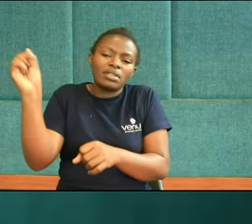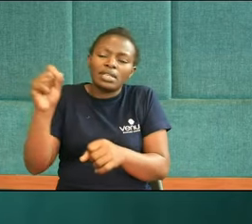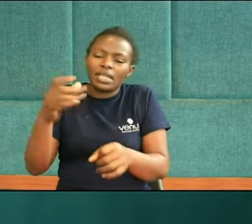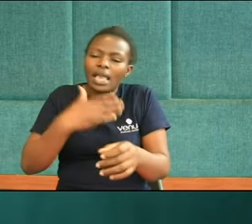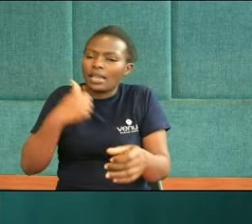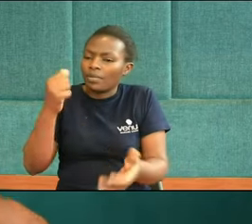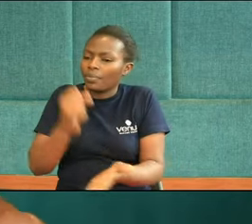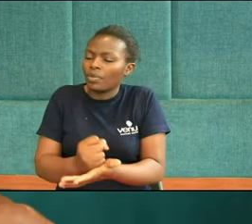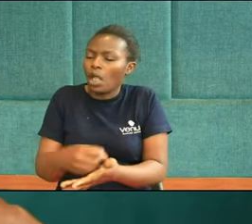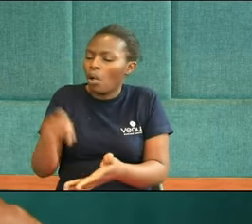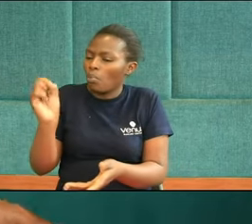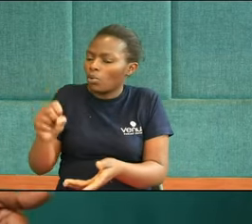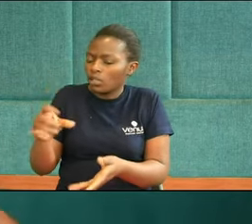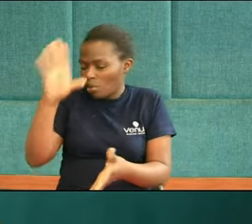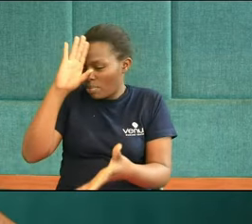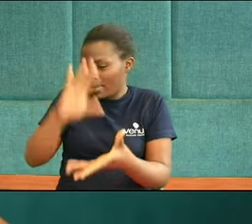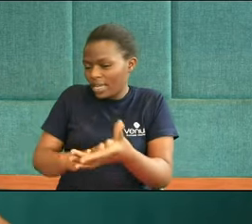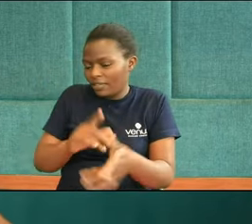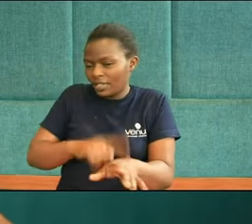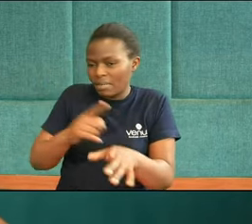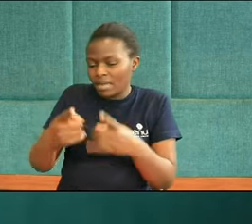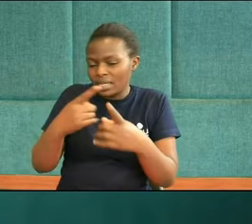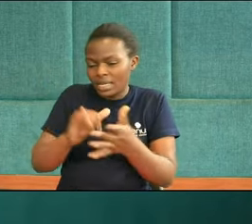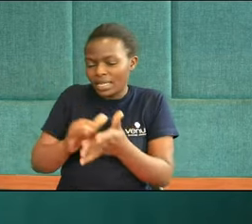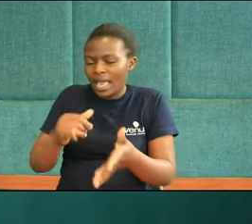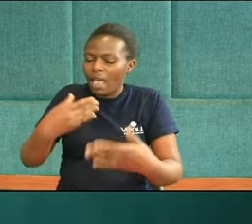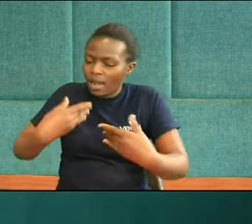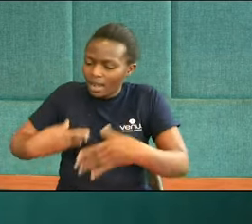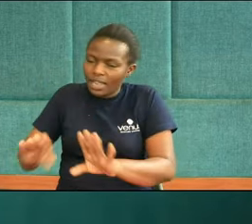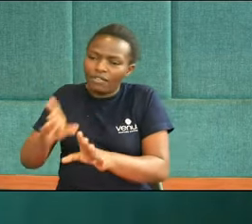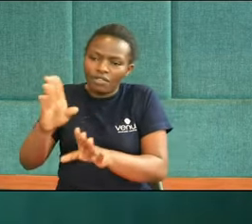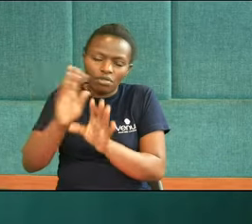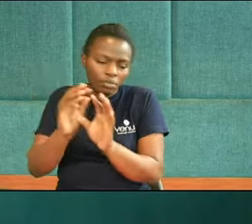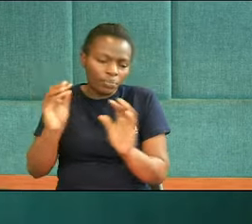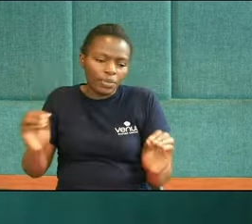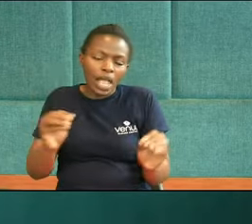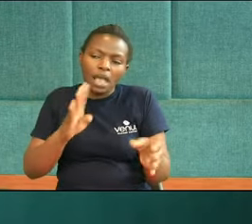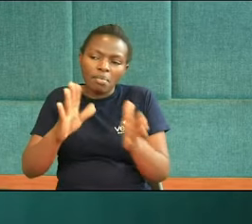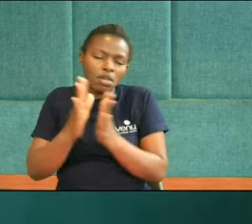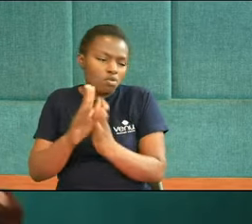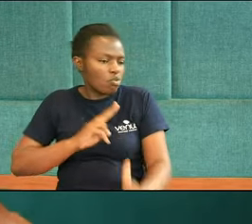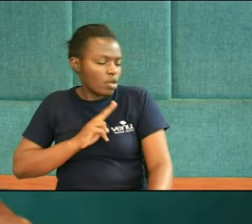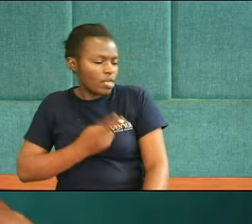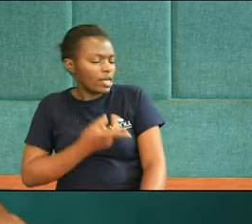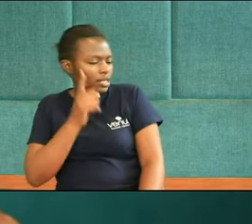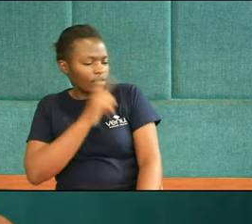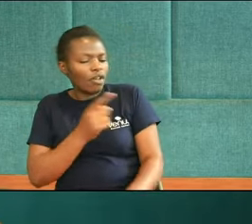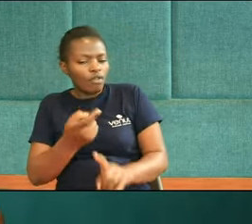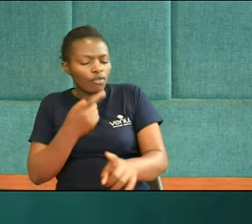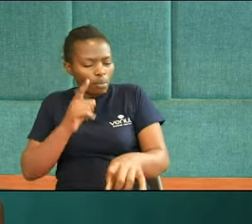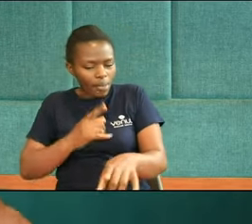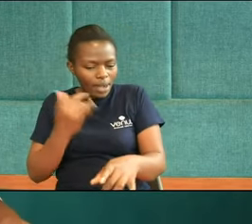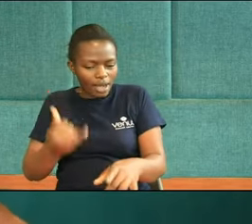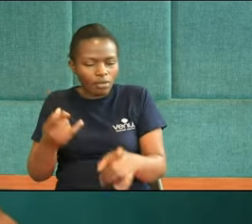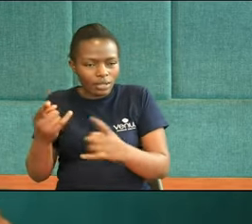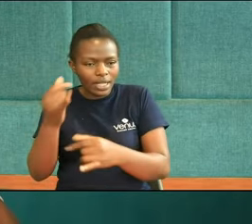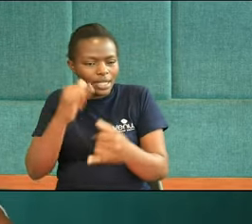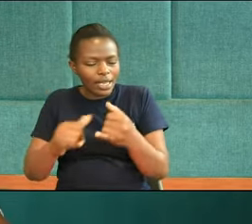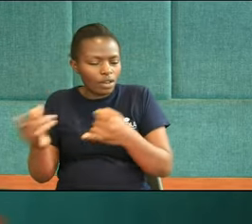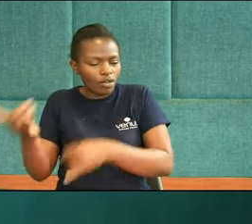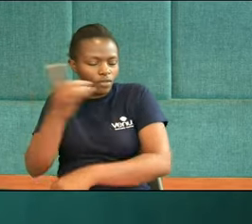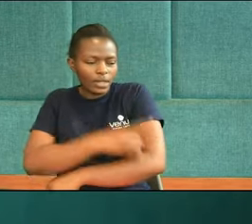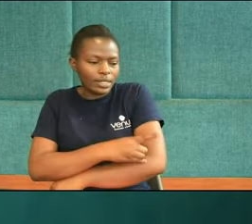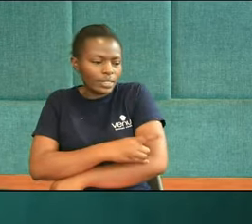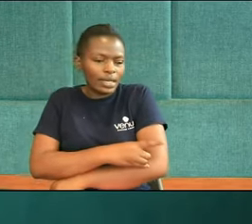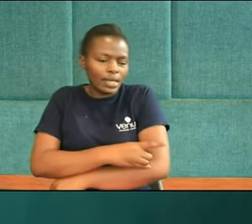Believe that If he says I will not forsake you He will not forsake you If he says I will be with you From now till the end Of the age He will be